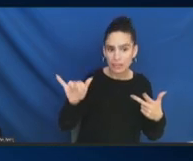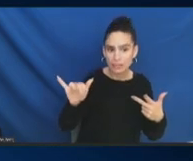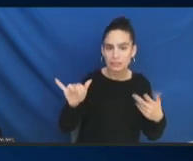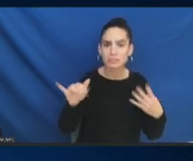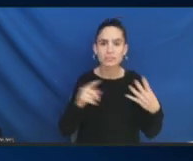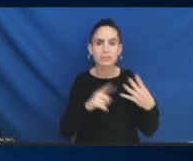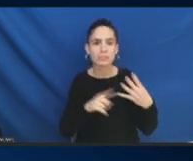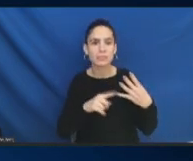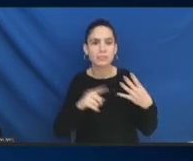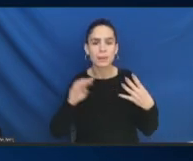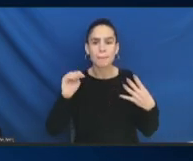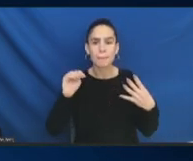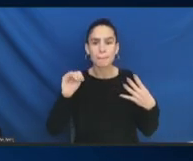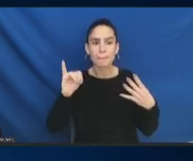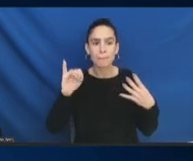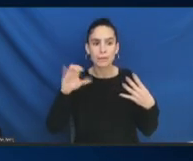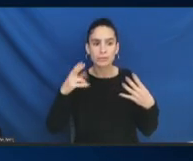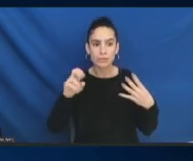Kimberly,